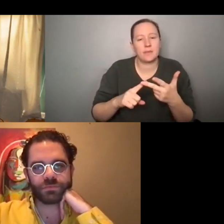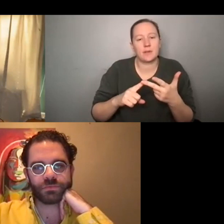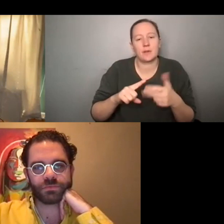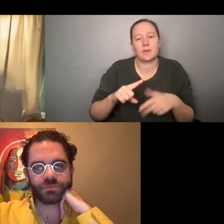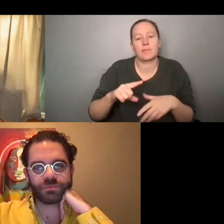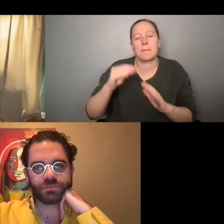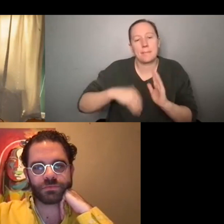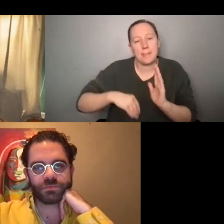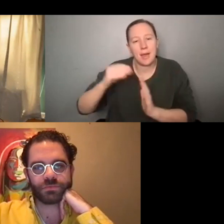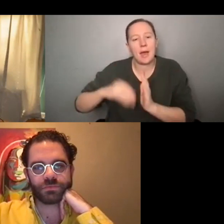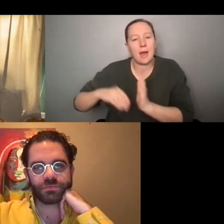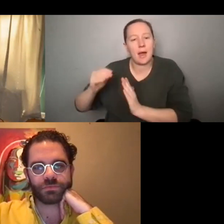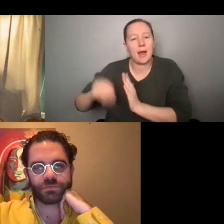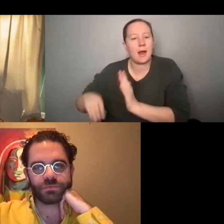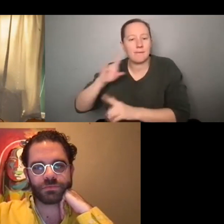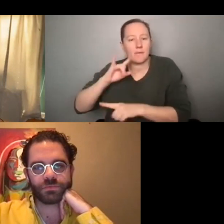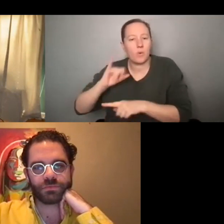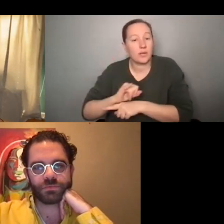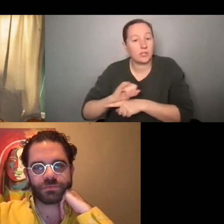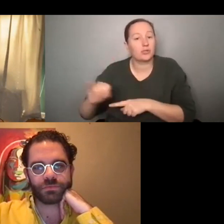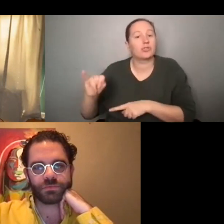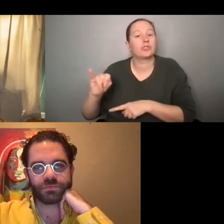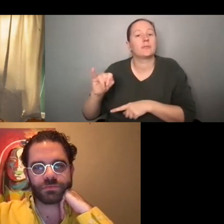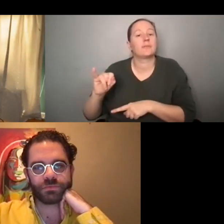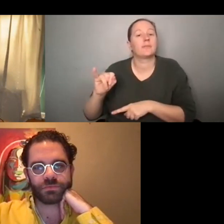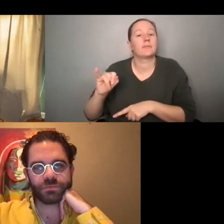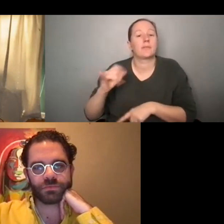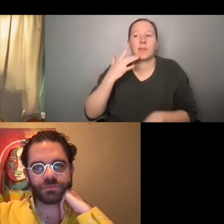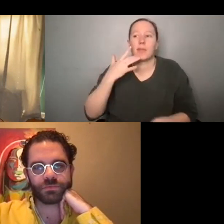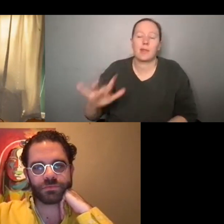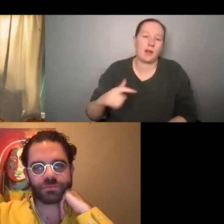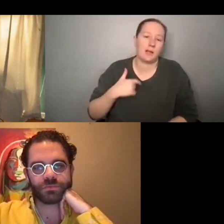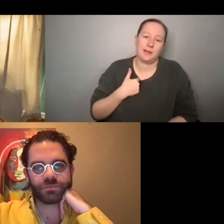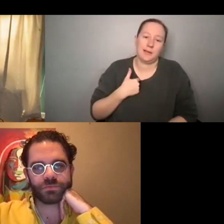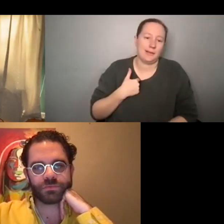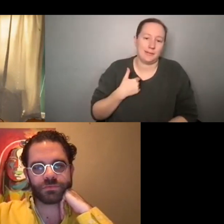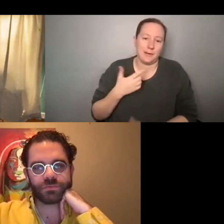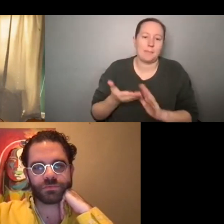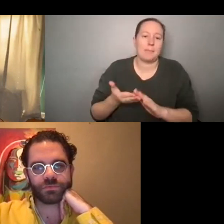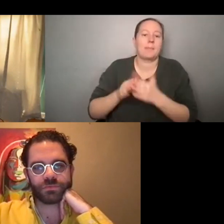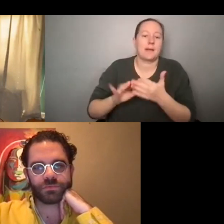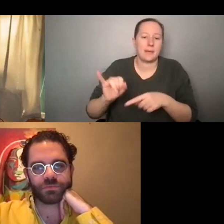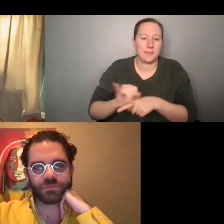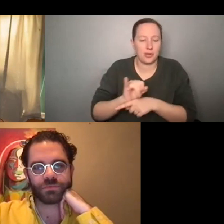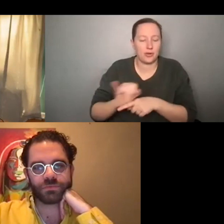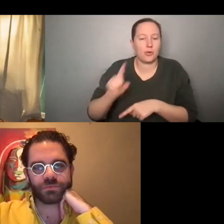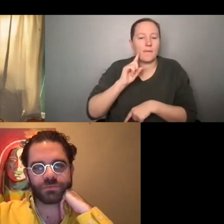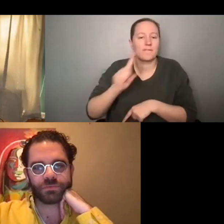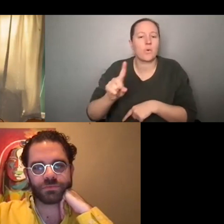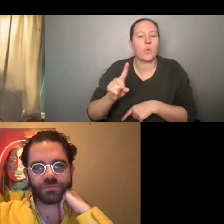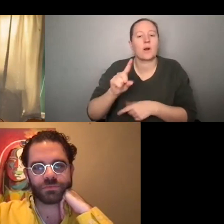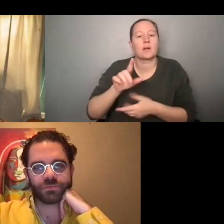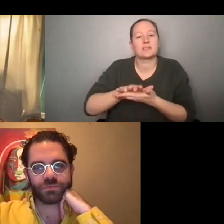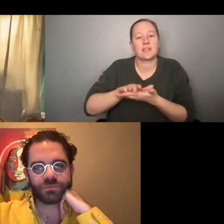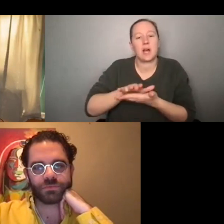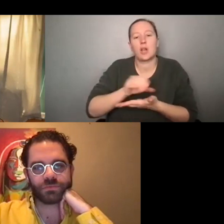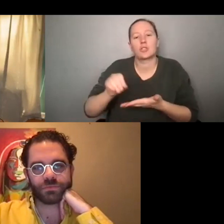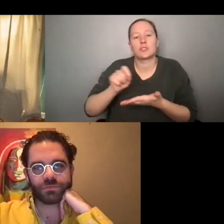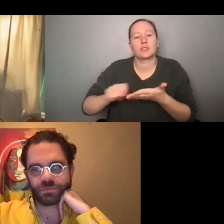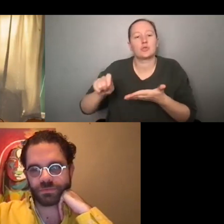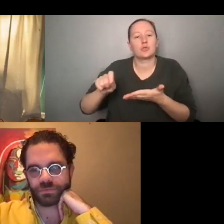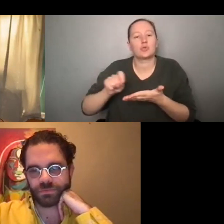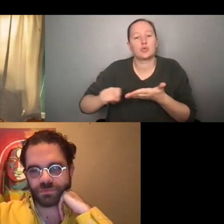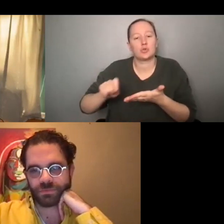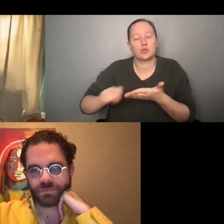internships and then I was lucky enough to be an intern at the center for scholars and storytellers, um,